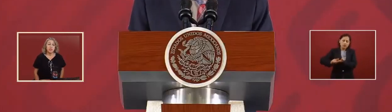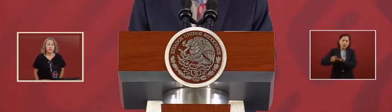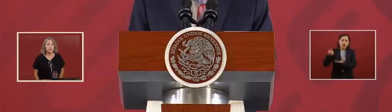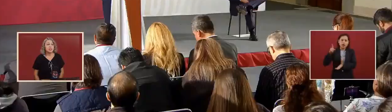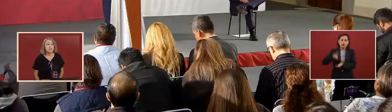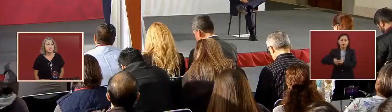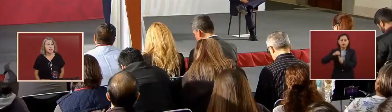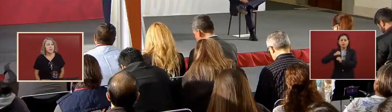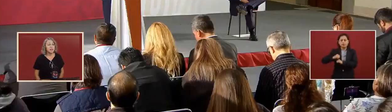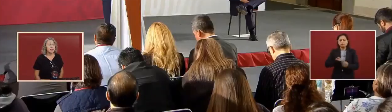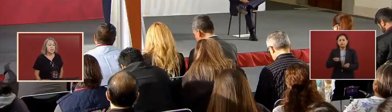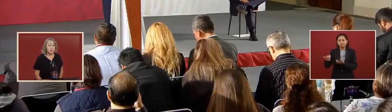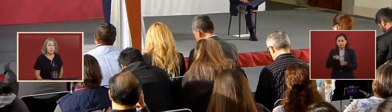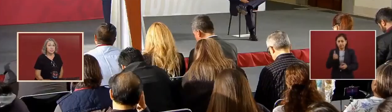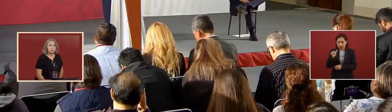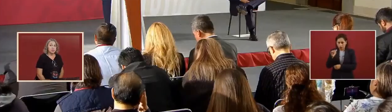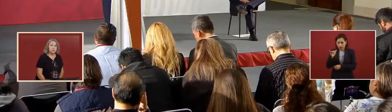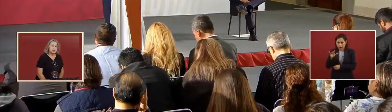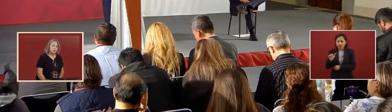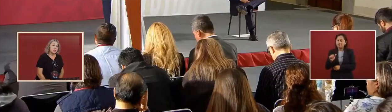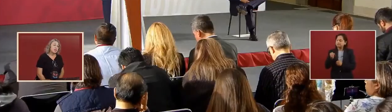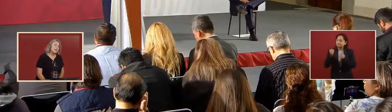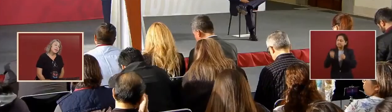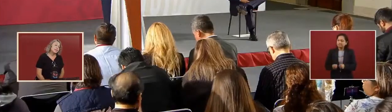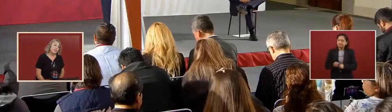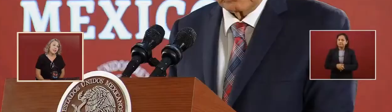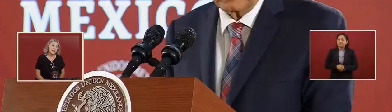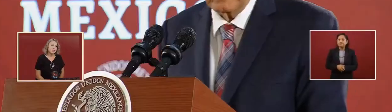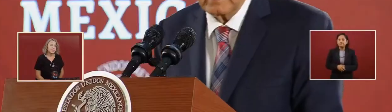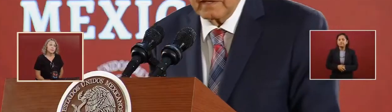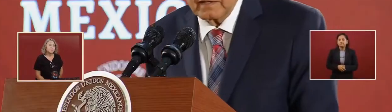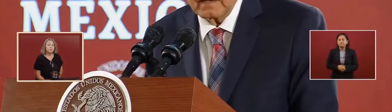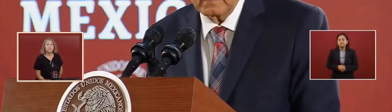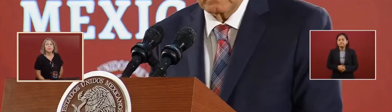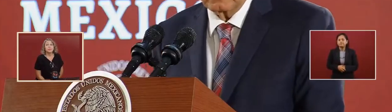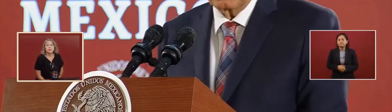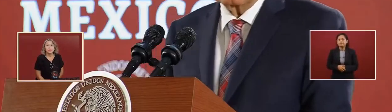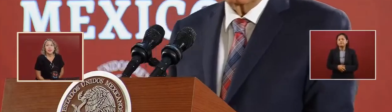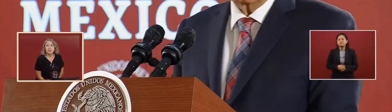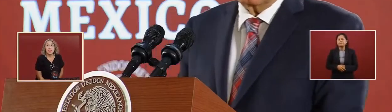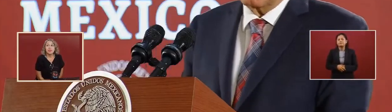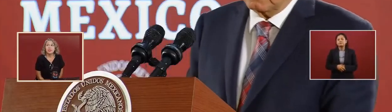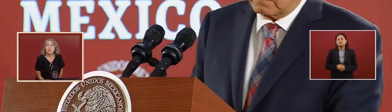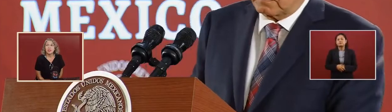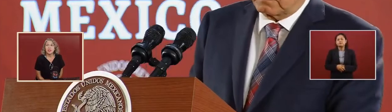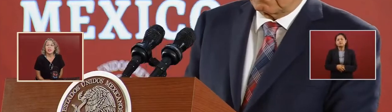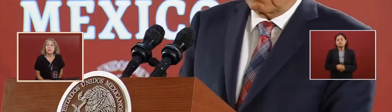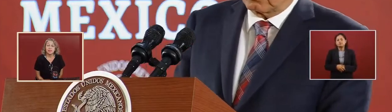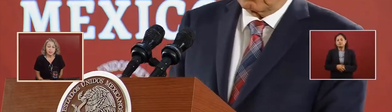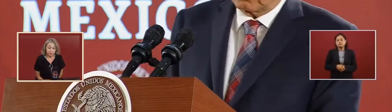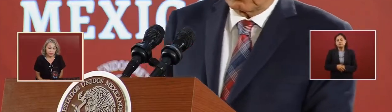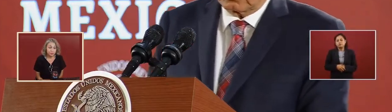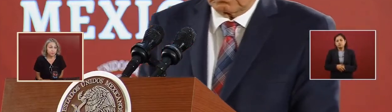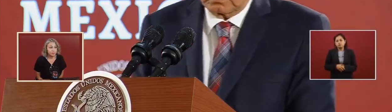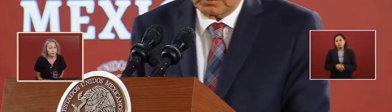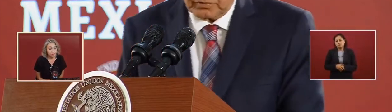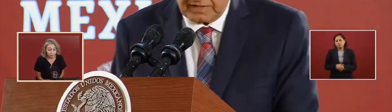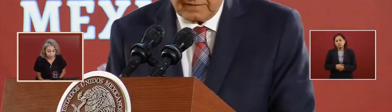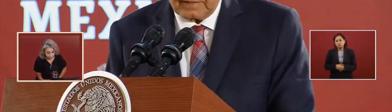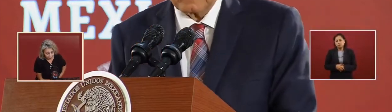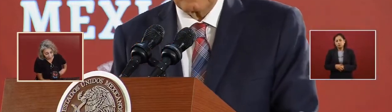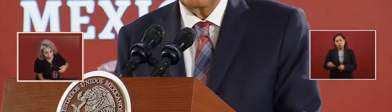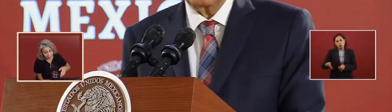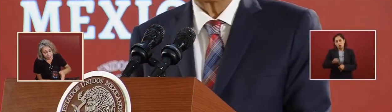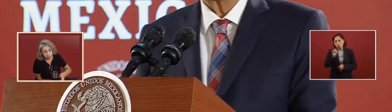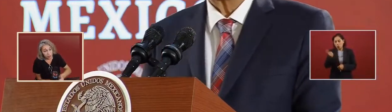the next thing is or the other thing is that it's important for you to know